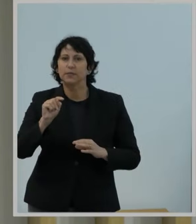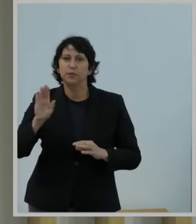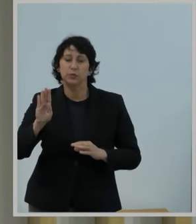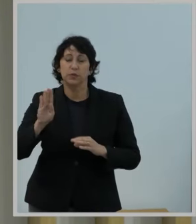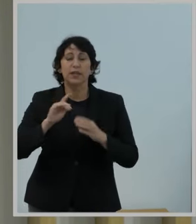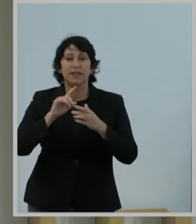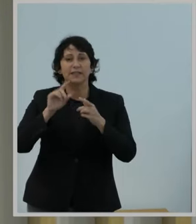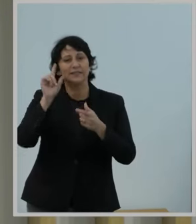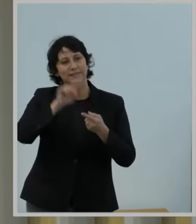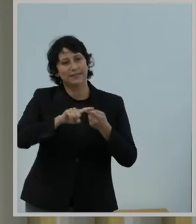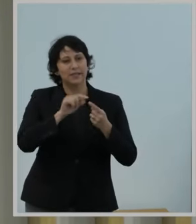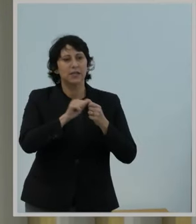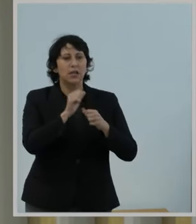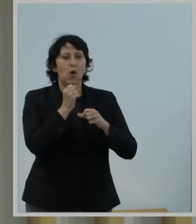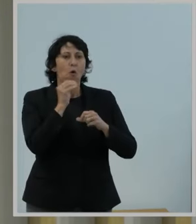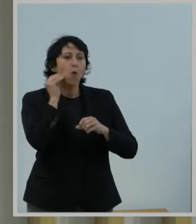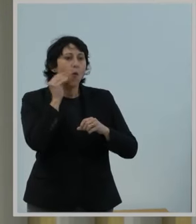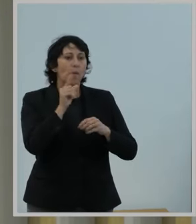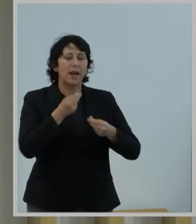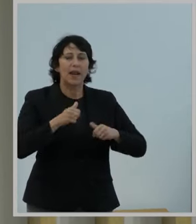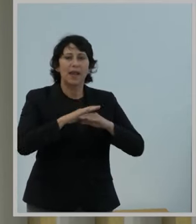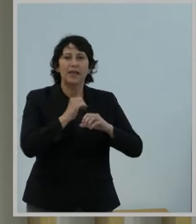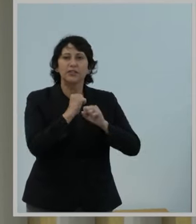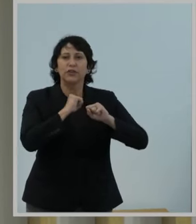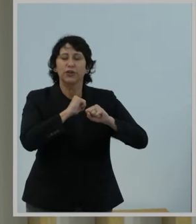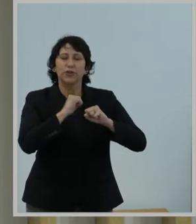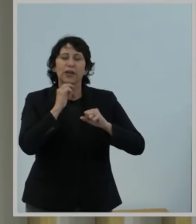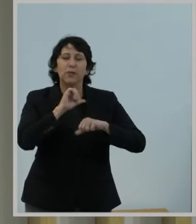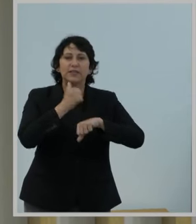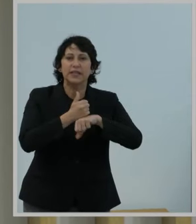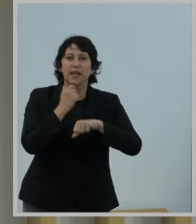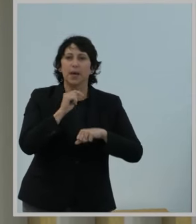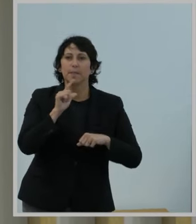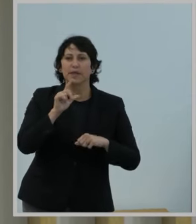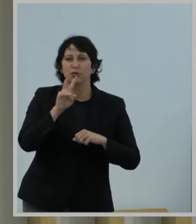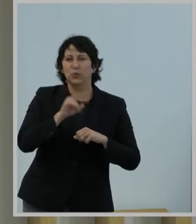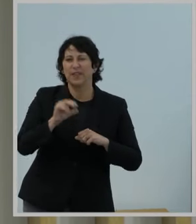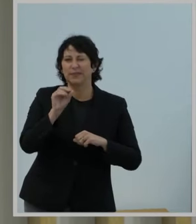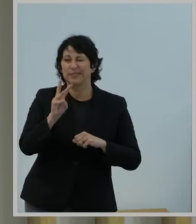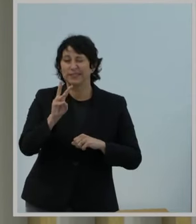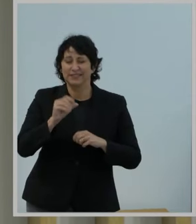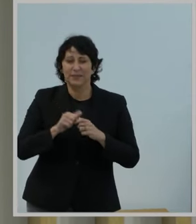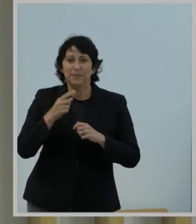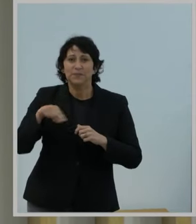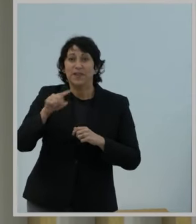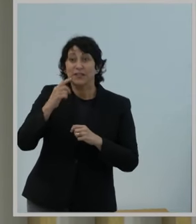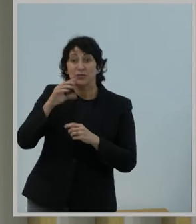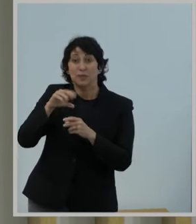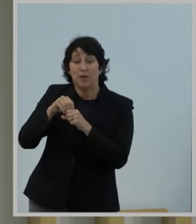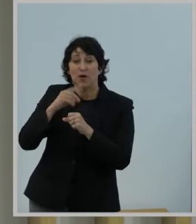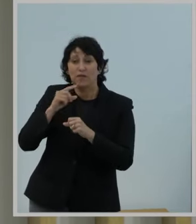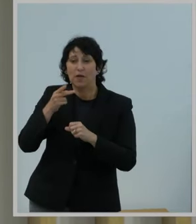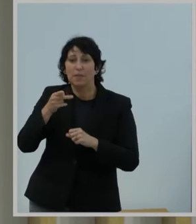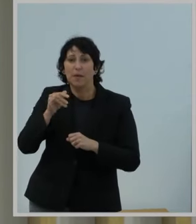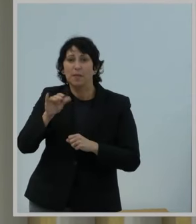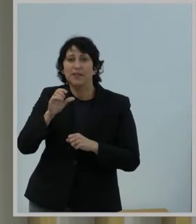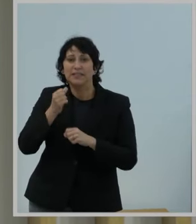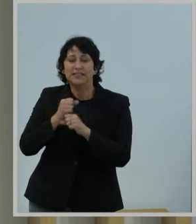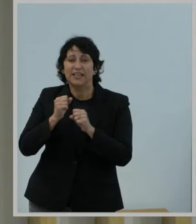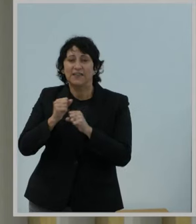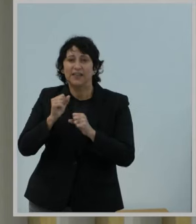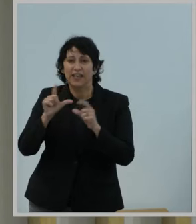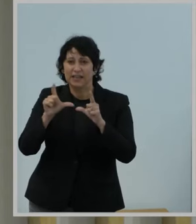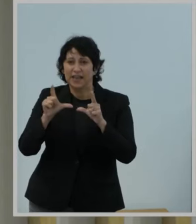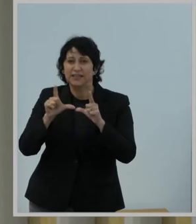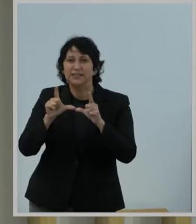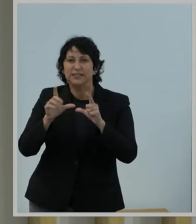Safety and Homeland Security Bureau was created in 2006. And for the last 17 years, she's been part of the Public Safety Licensing Branch,